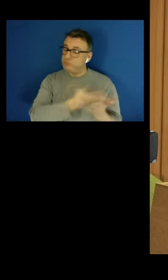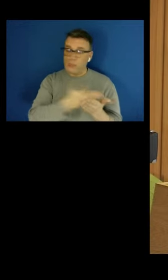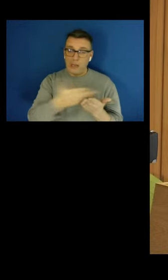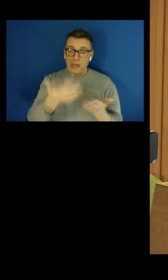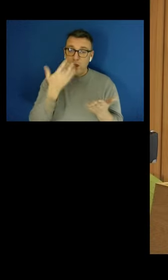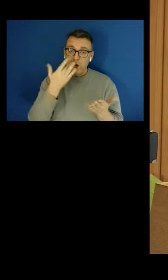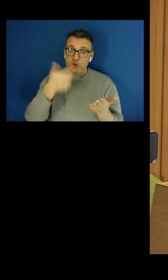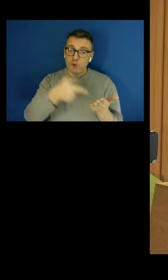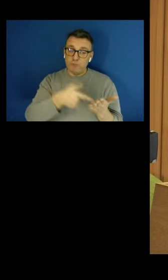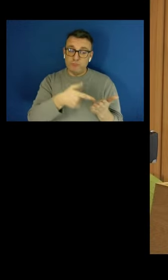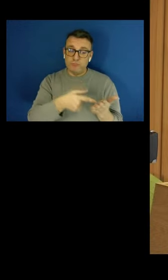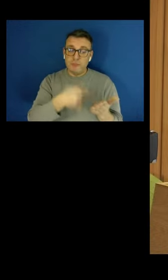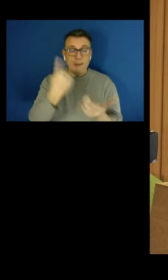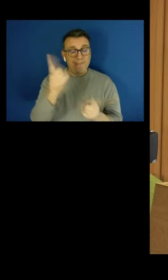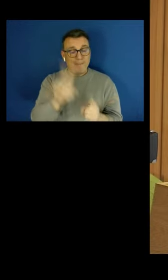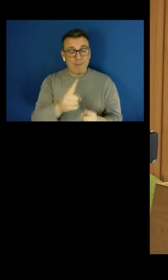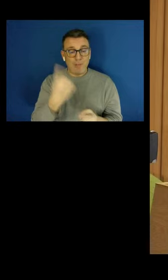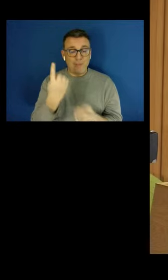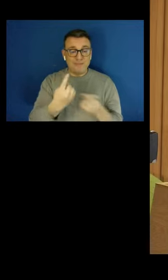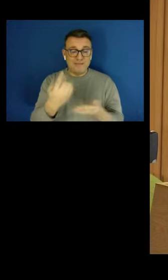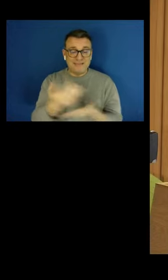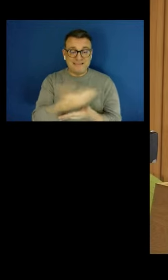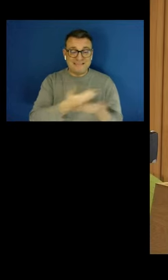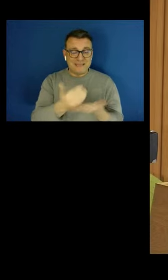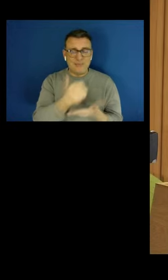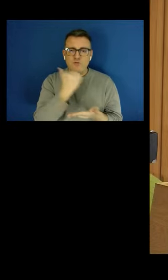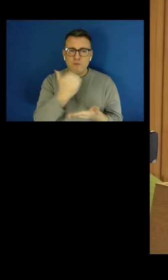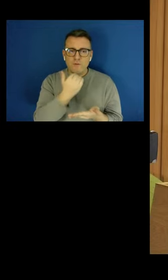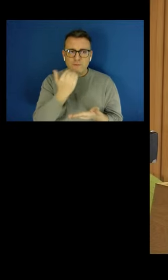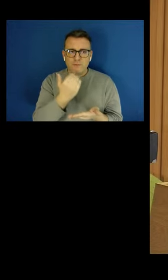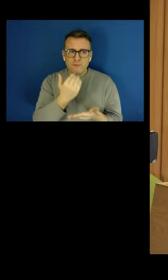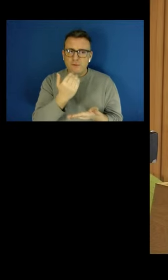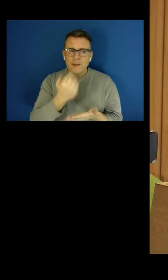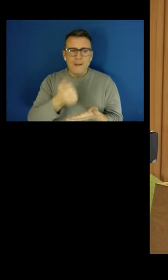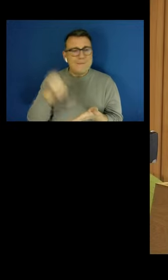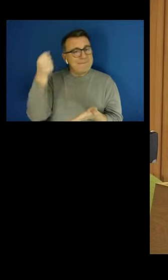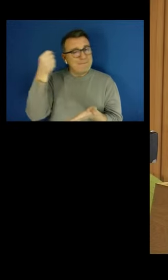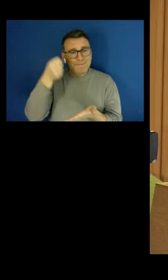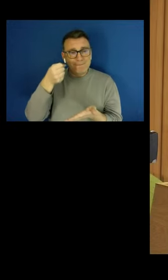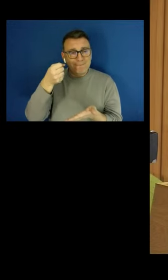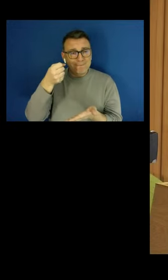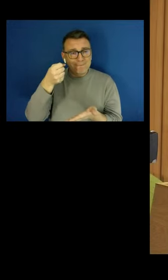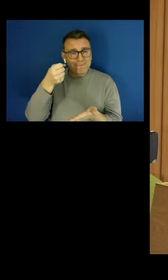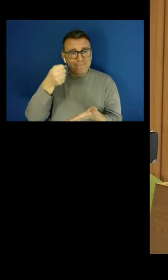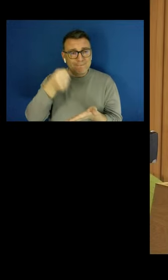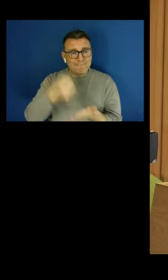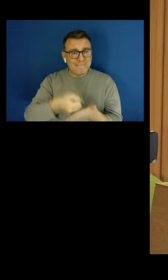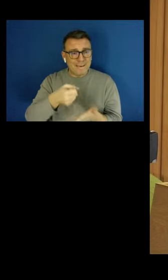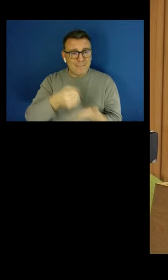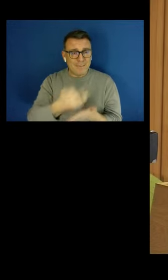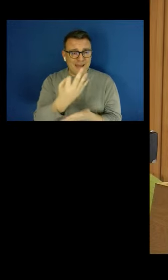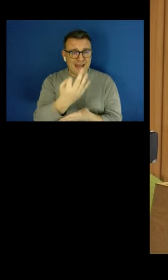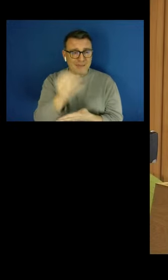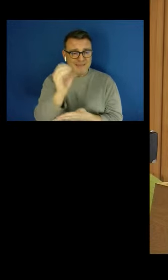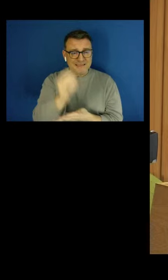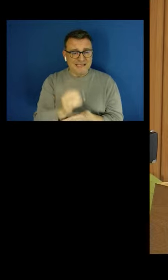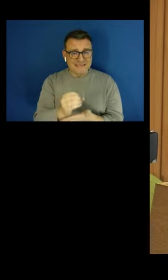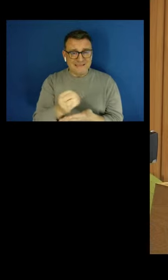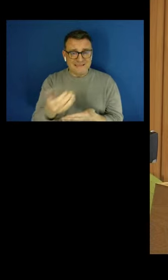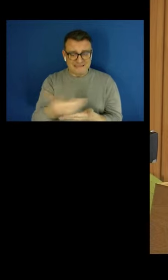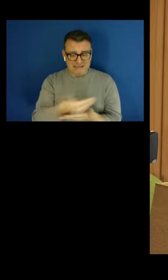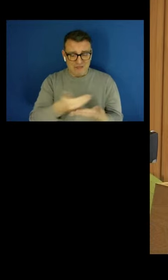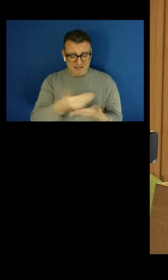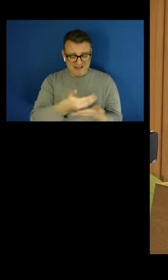saving enough. 8% of your salary being saved each year is not enough